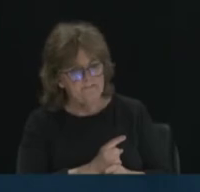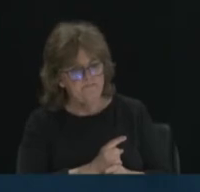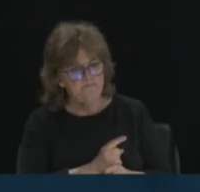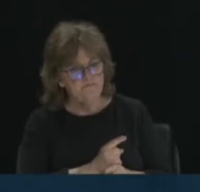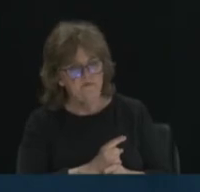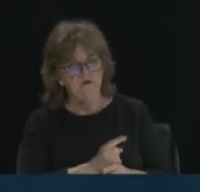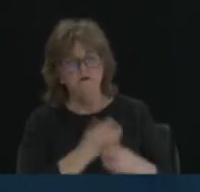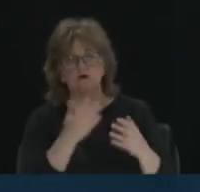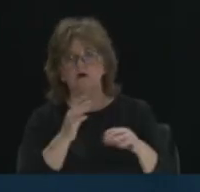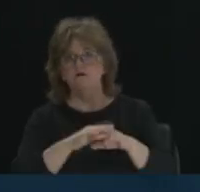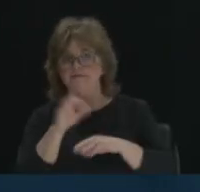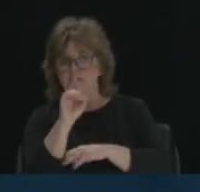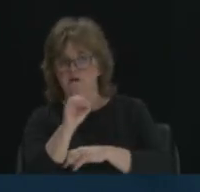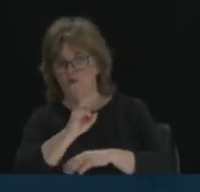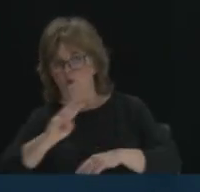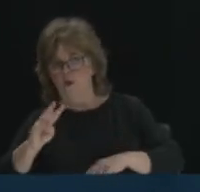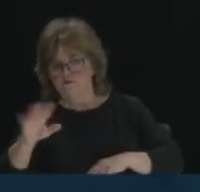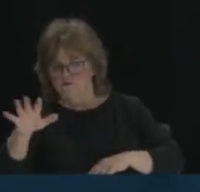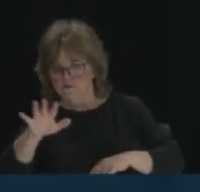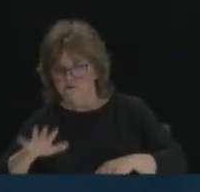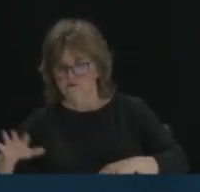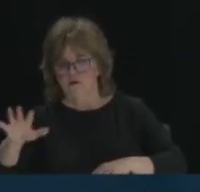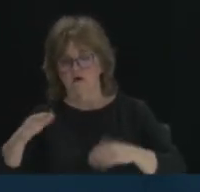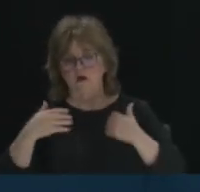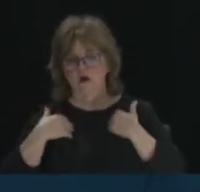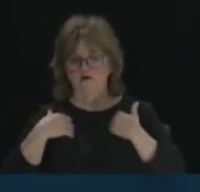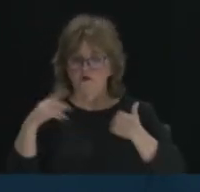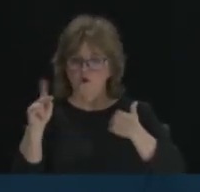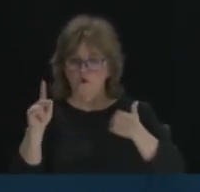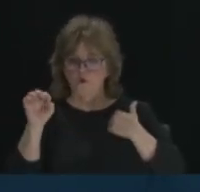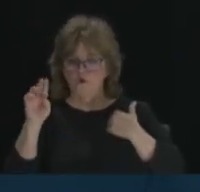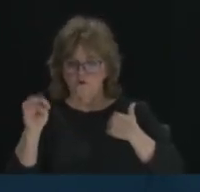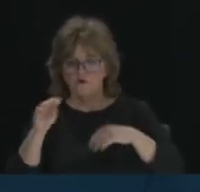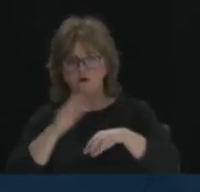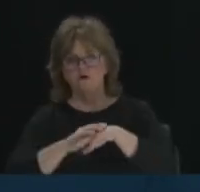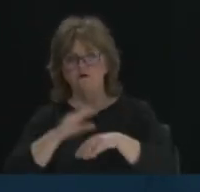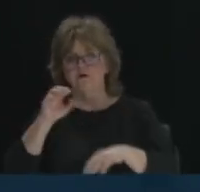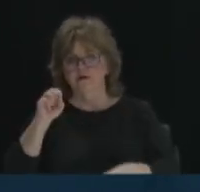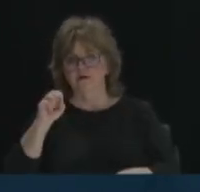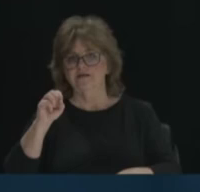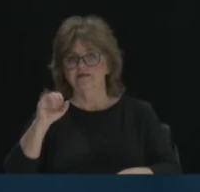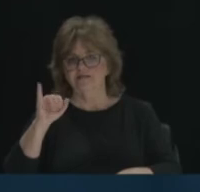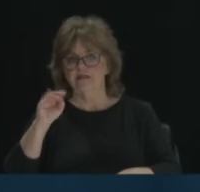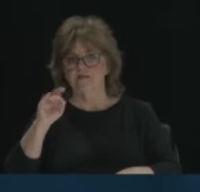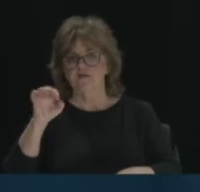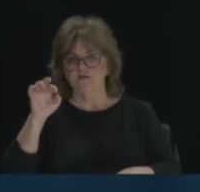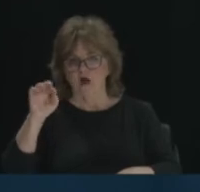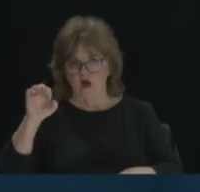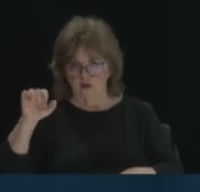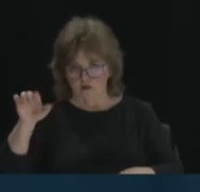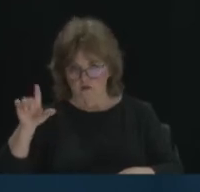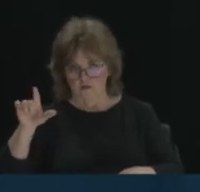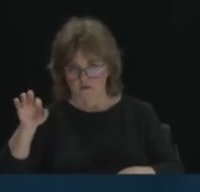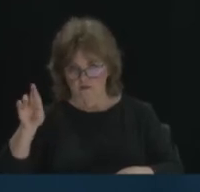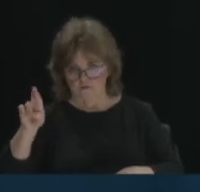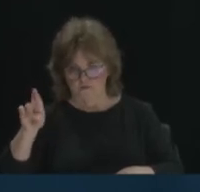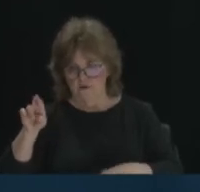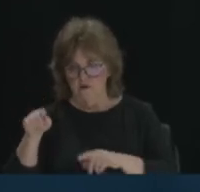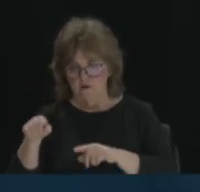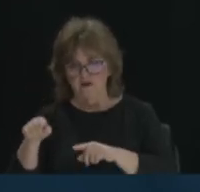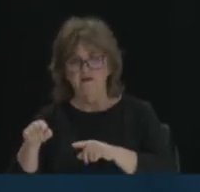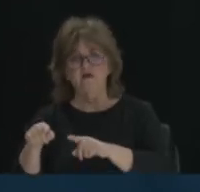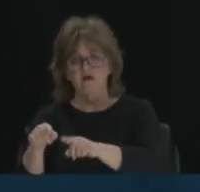On the west side of Dayton, you have a Kroger's that's on Seamonthaler Avenue. That Kroger is